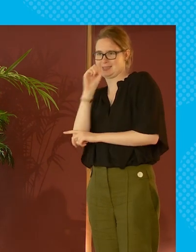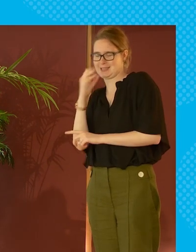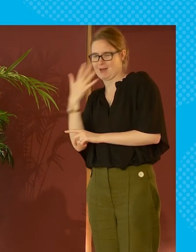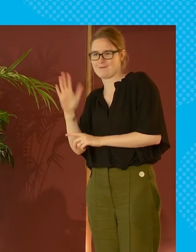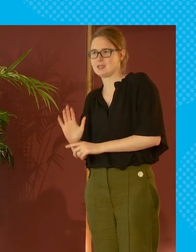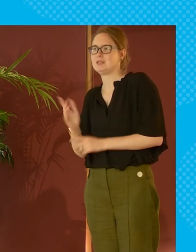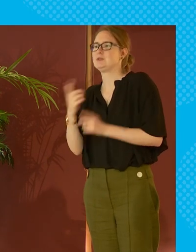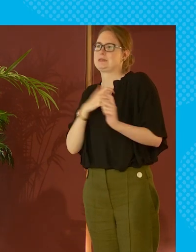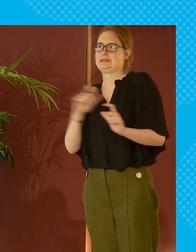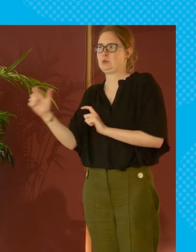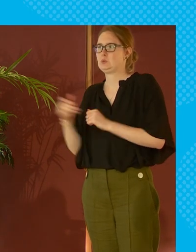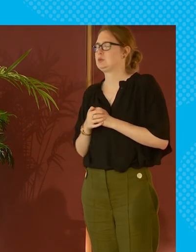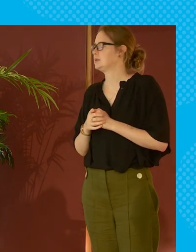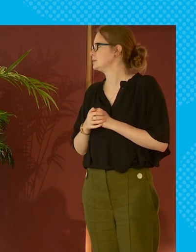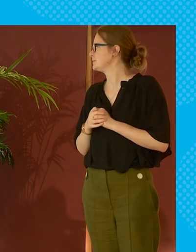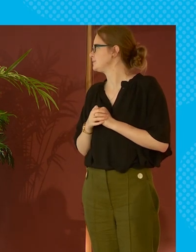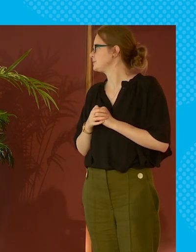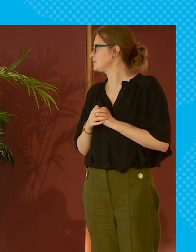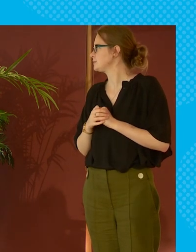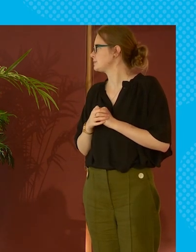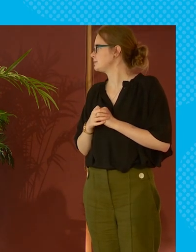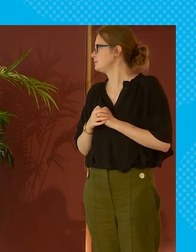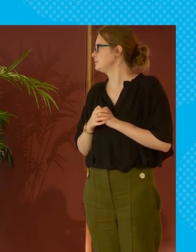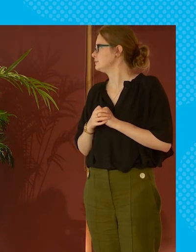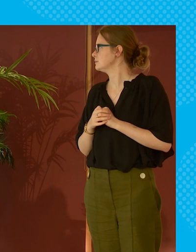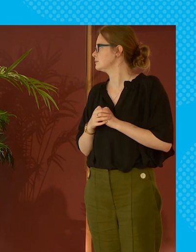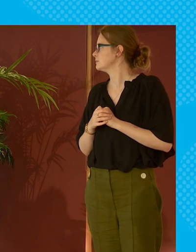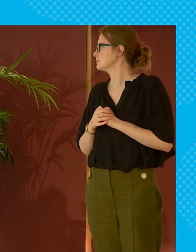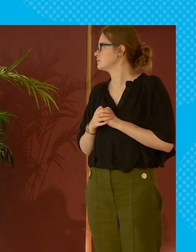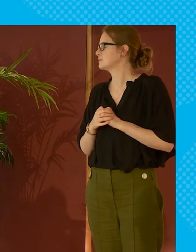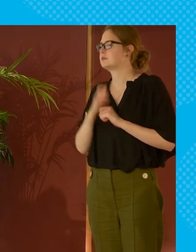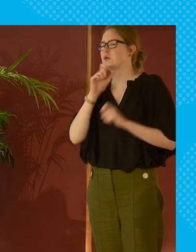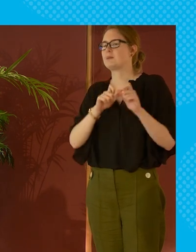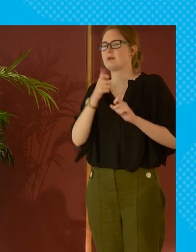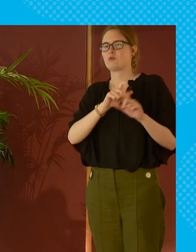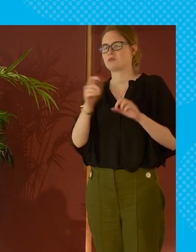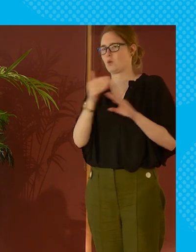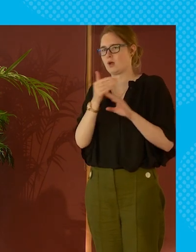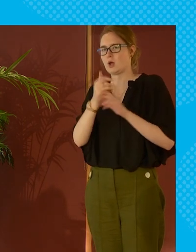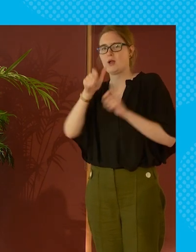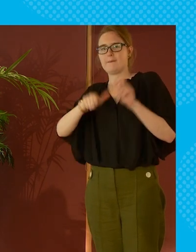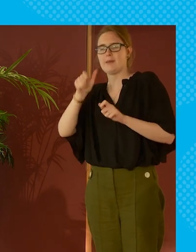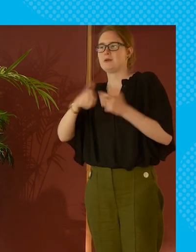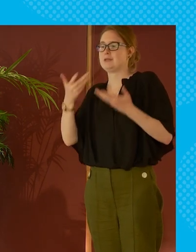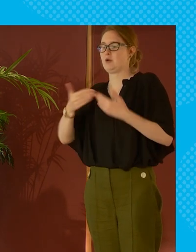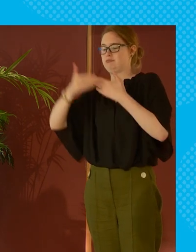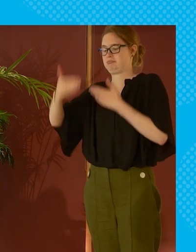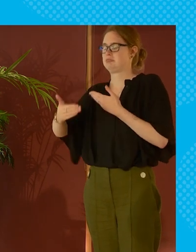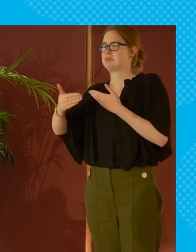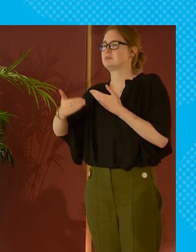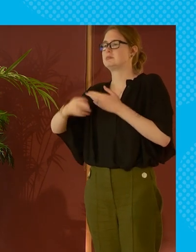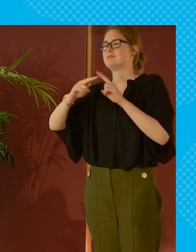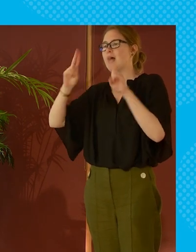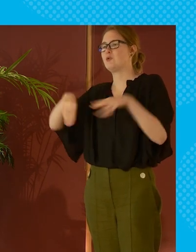65 but then if so we're going to have people who are falling out of that again we are now in